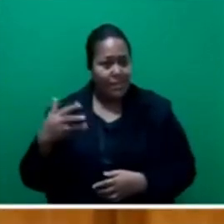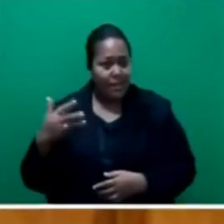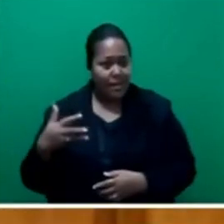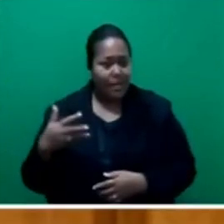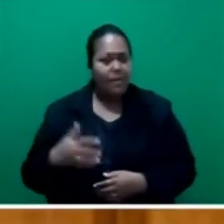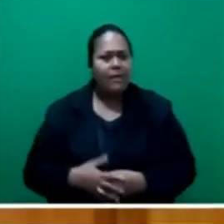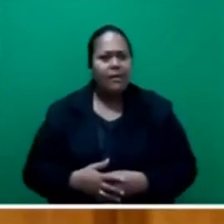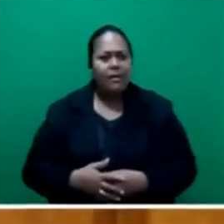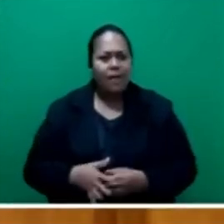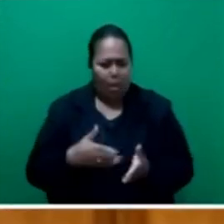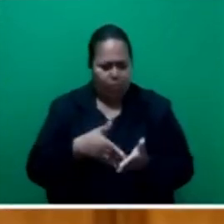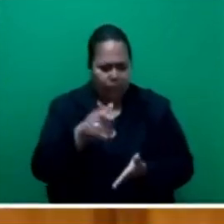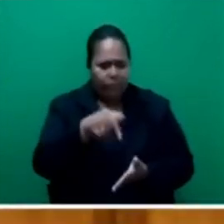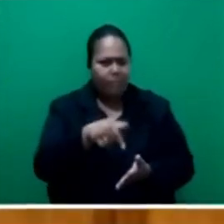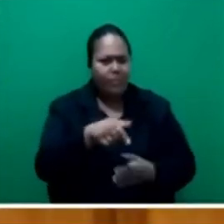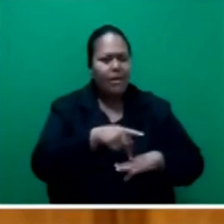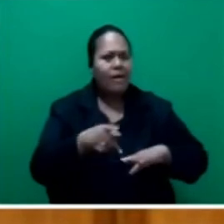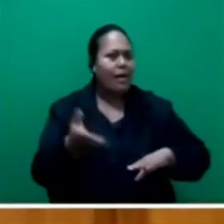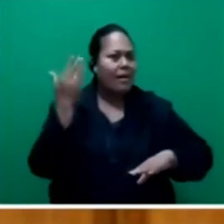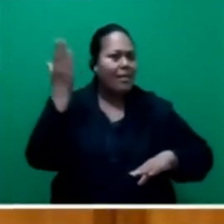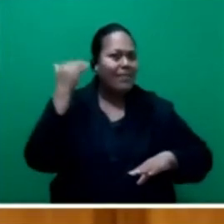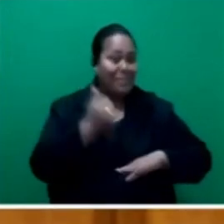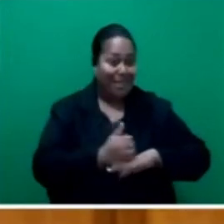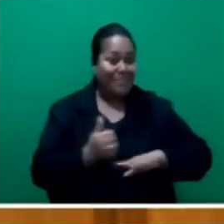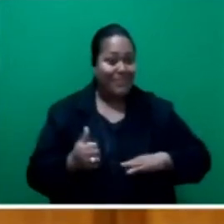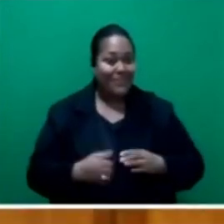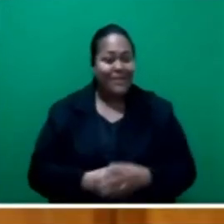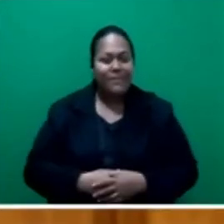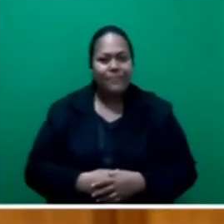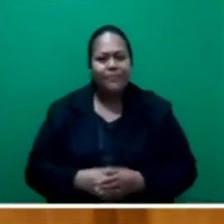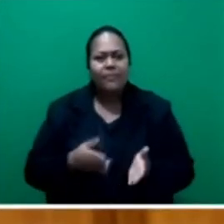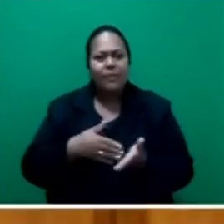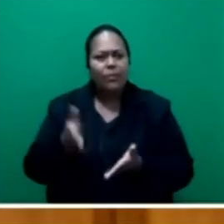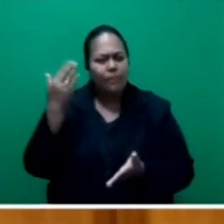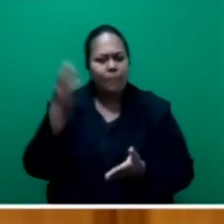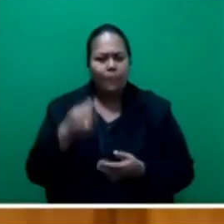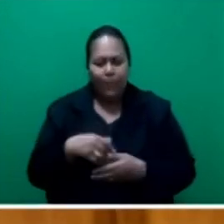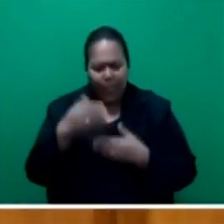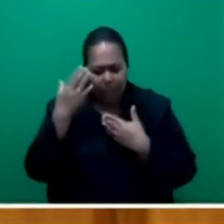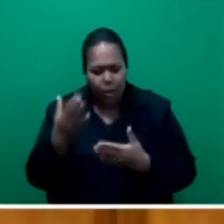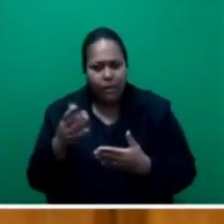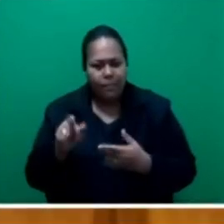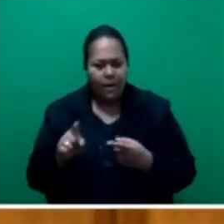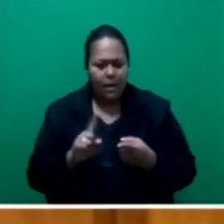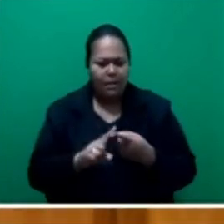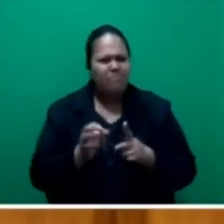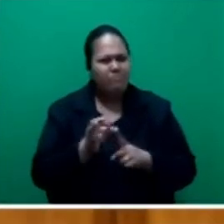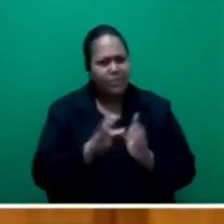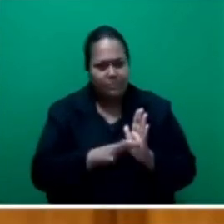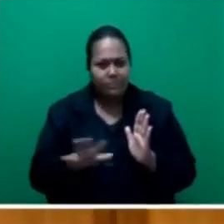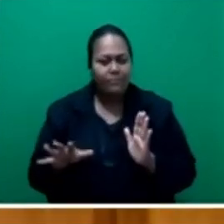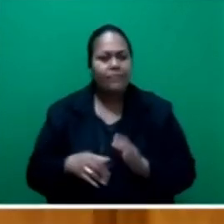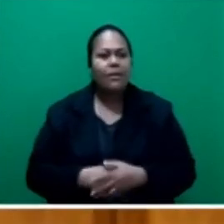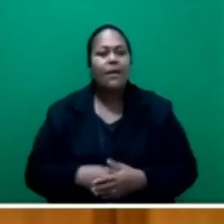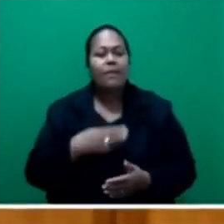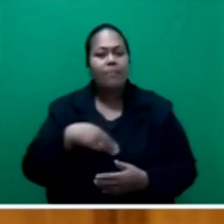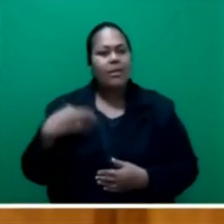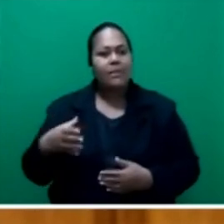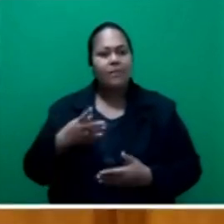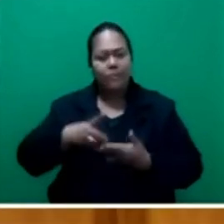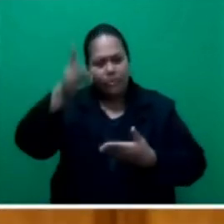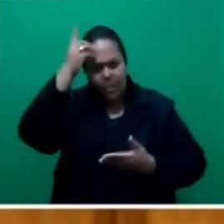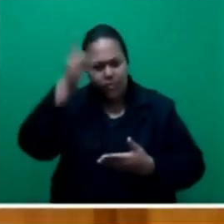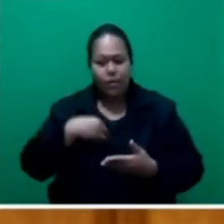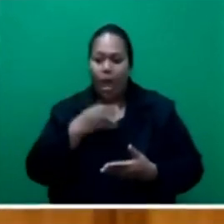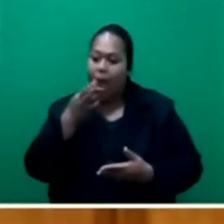with approval by the cabinet at the time, honorable Pratap Chan, the minister for education, required the commission to submit a report on its findings